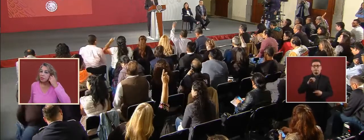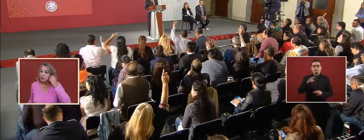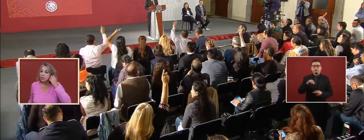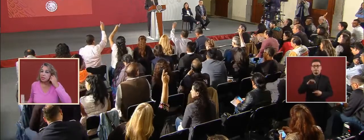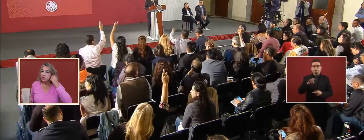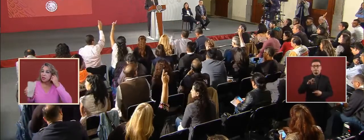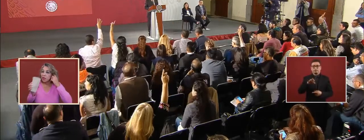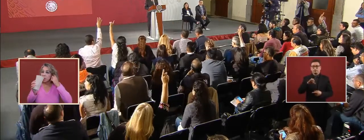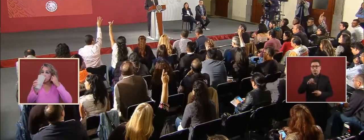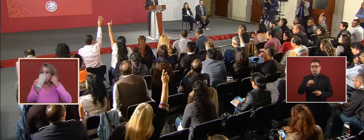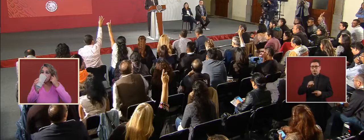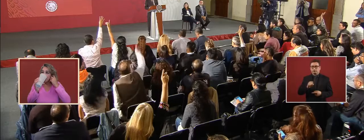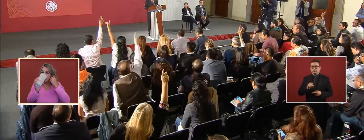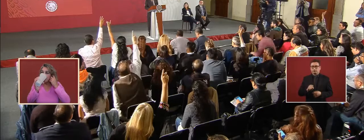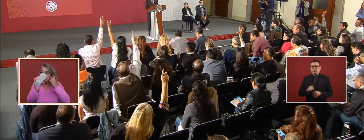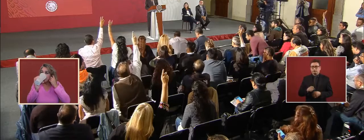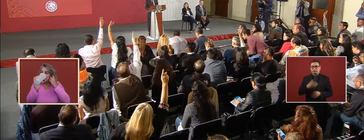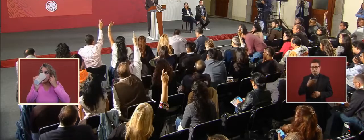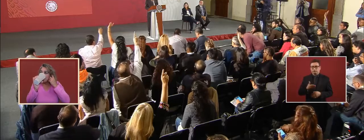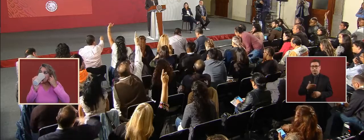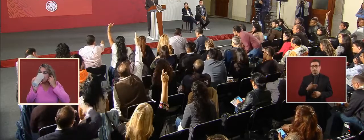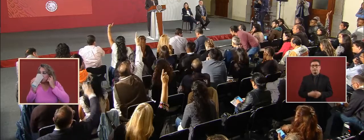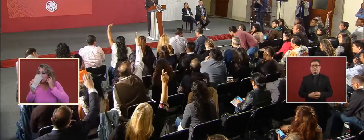Ramón Flores. Si.